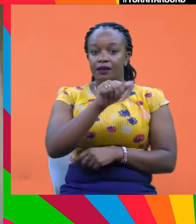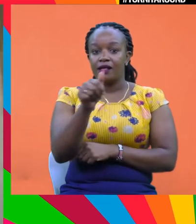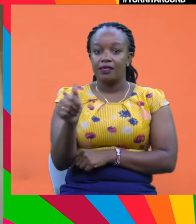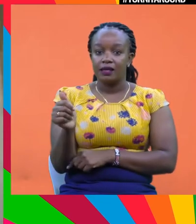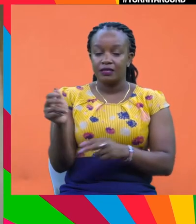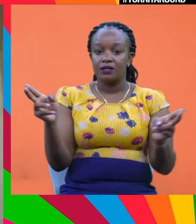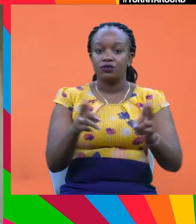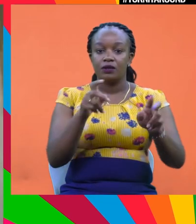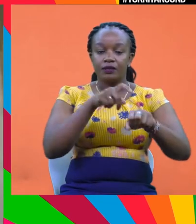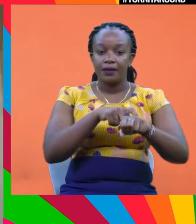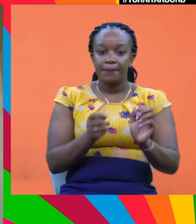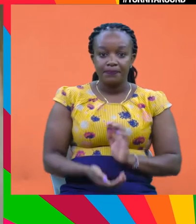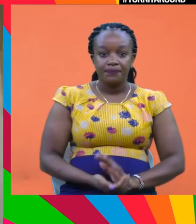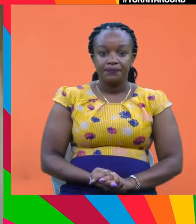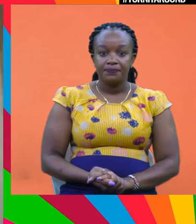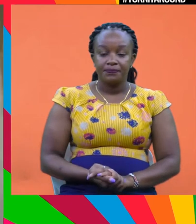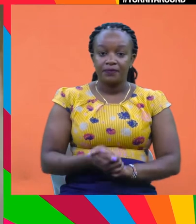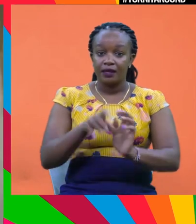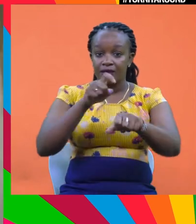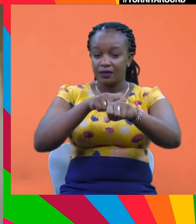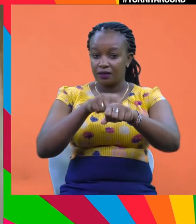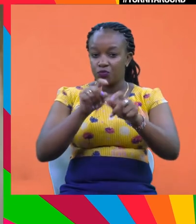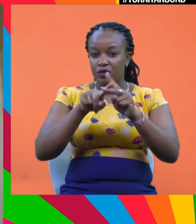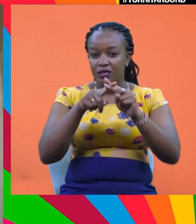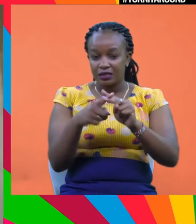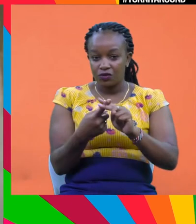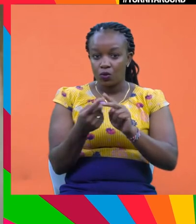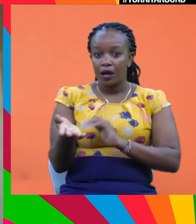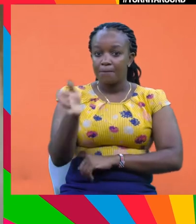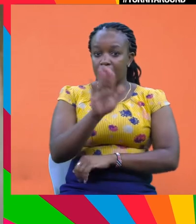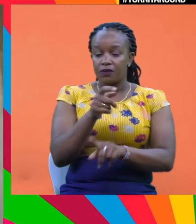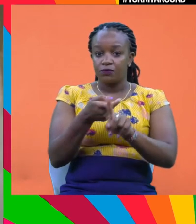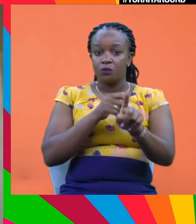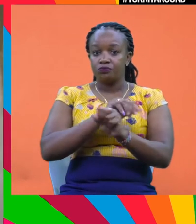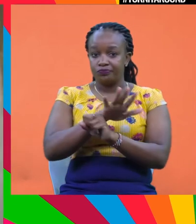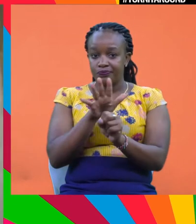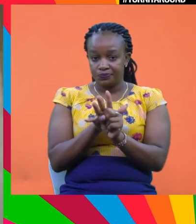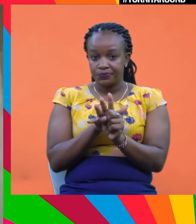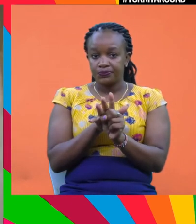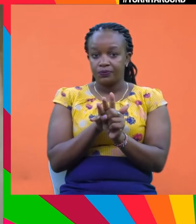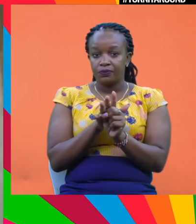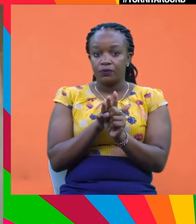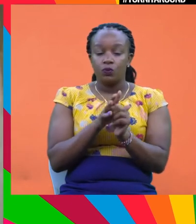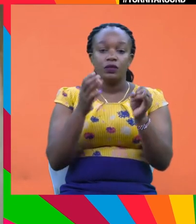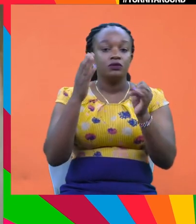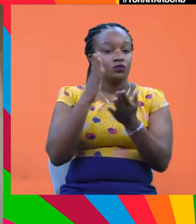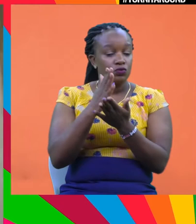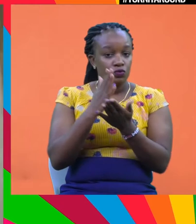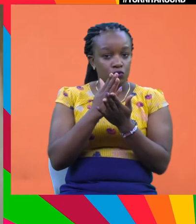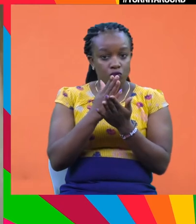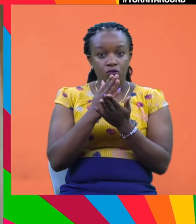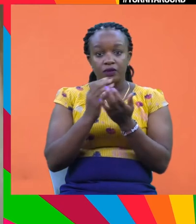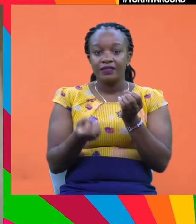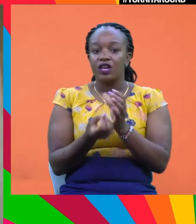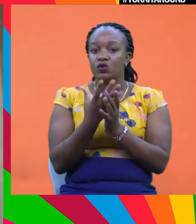in a short period of time. As we start to bounce back from the pandemic, it is clear that our growth